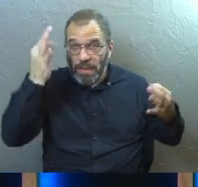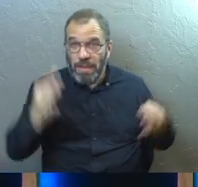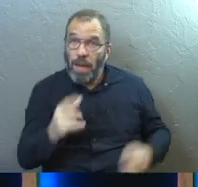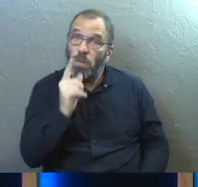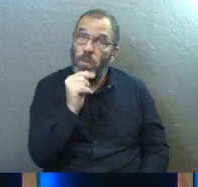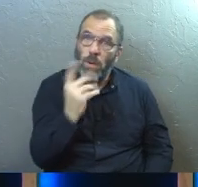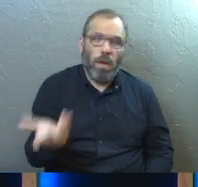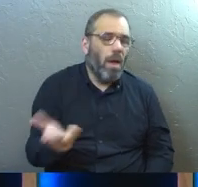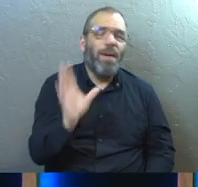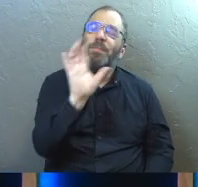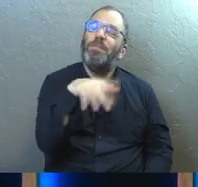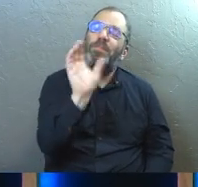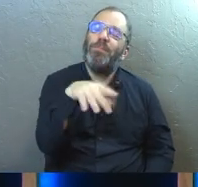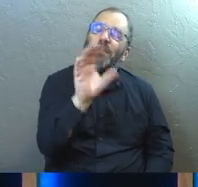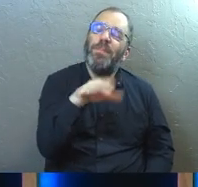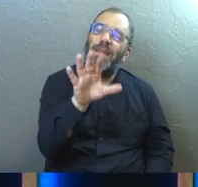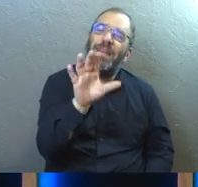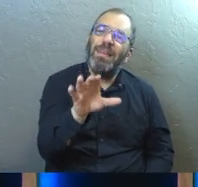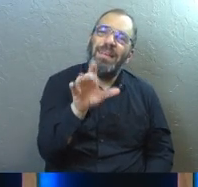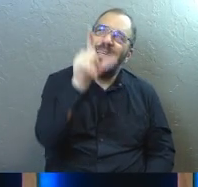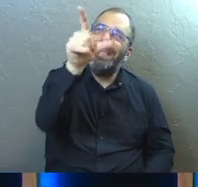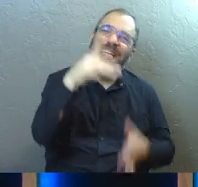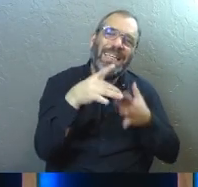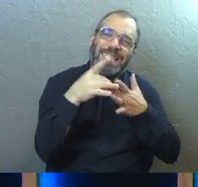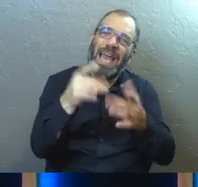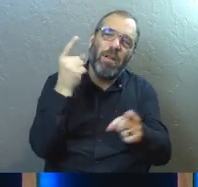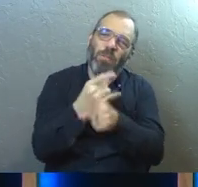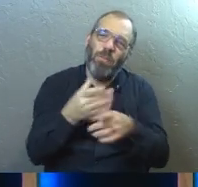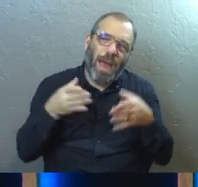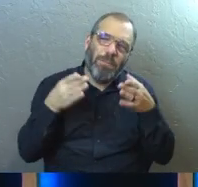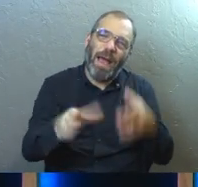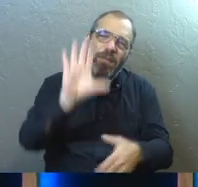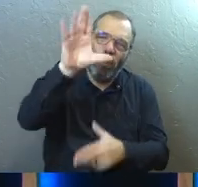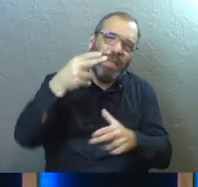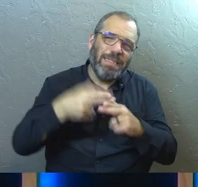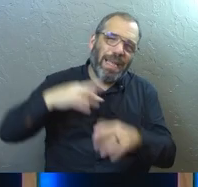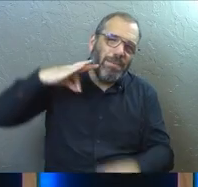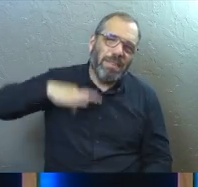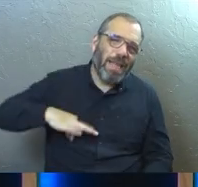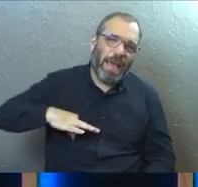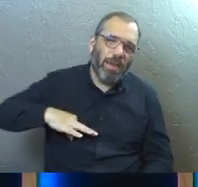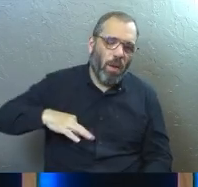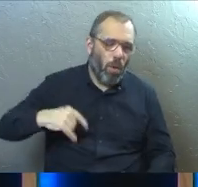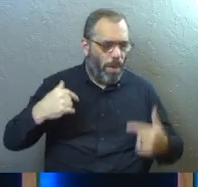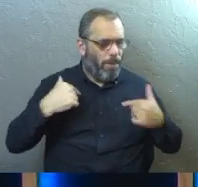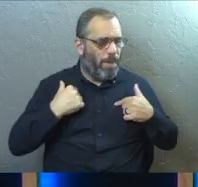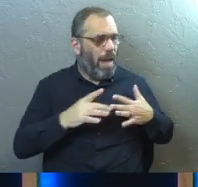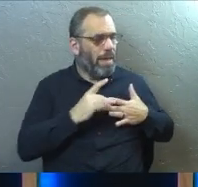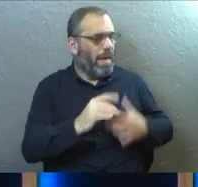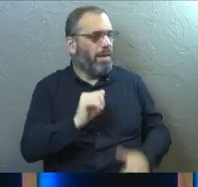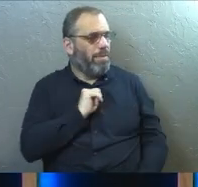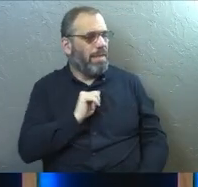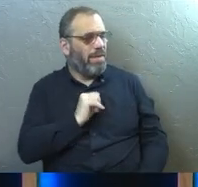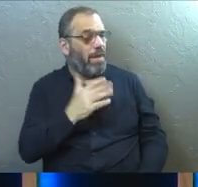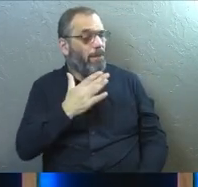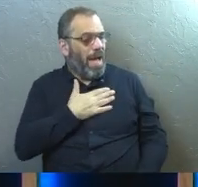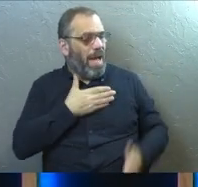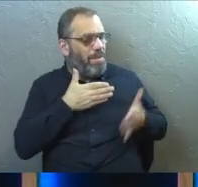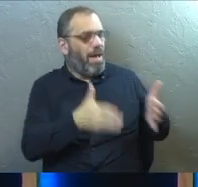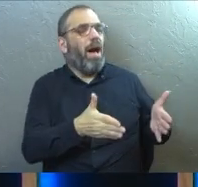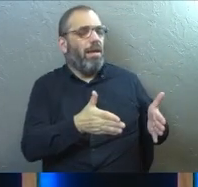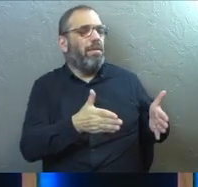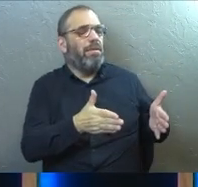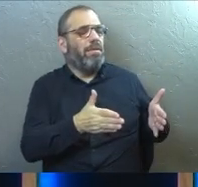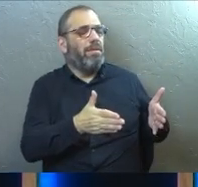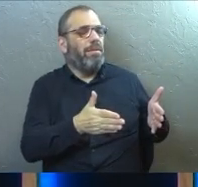decide it? Do you see it? It's he's guiding us on right paths for his namesake. Or am I guiding myself on my own paths?